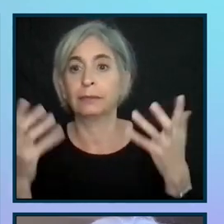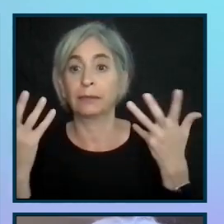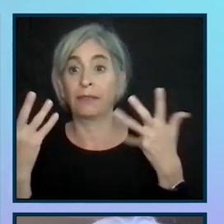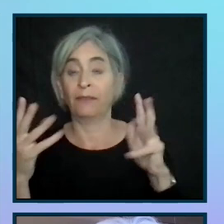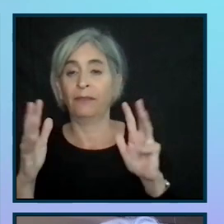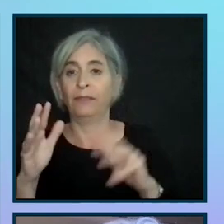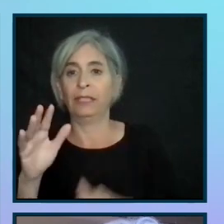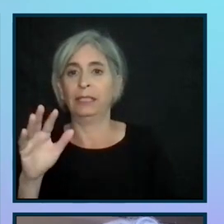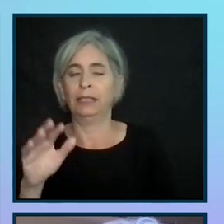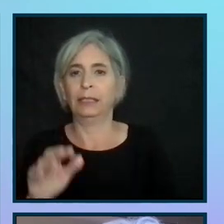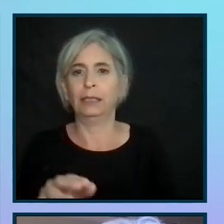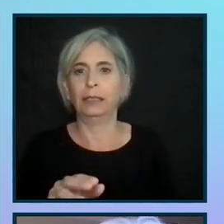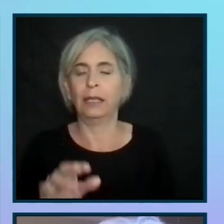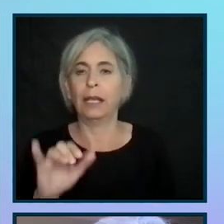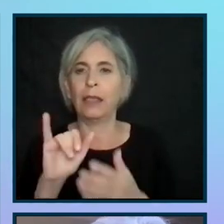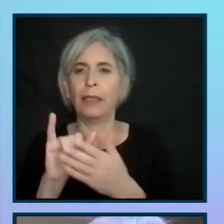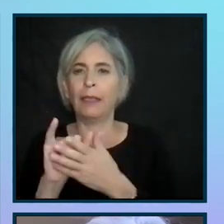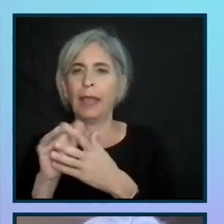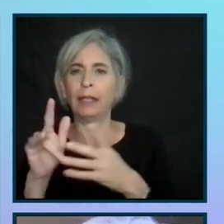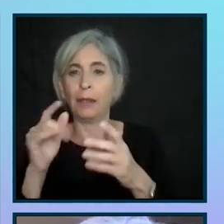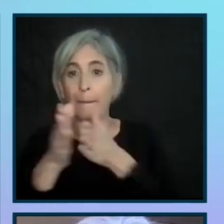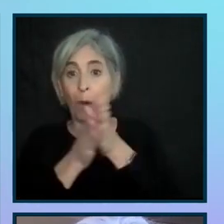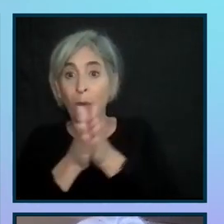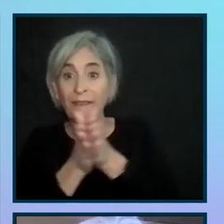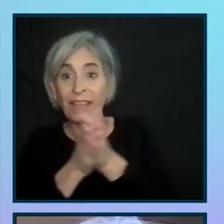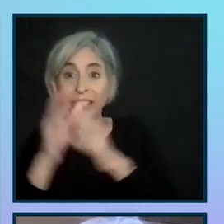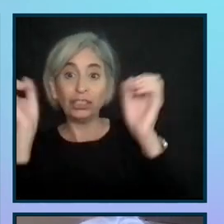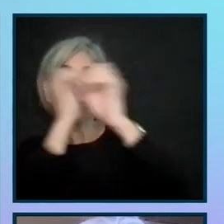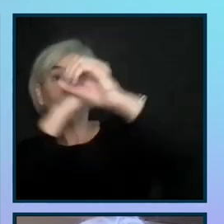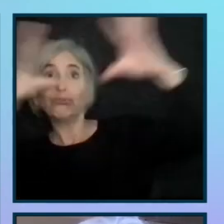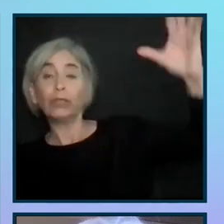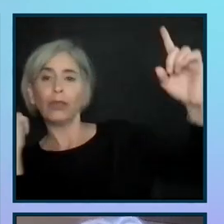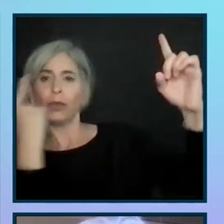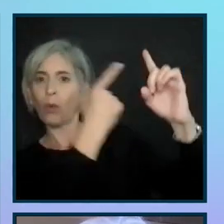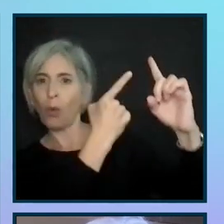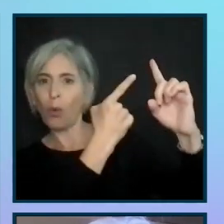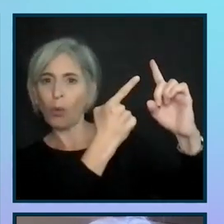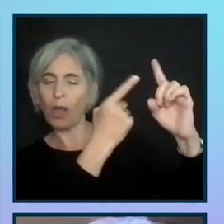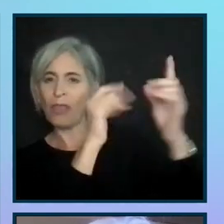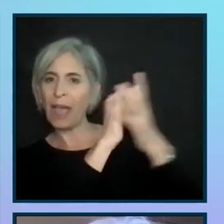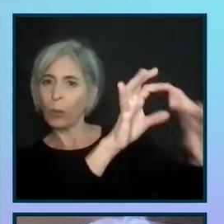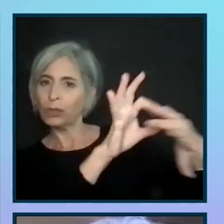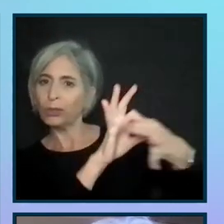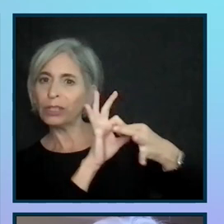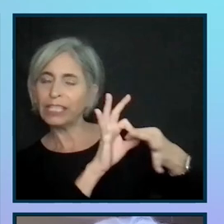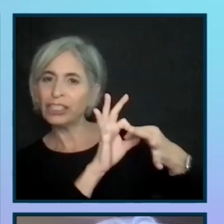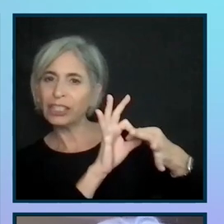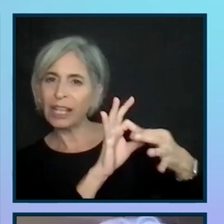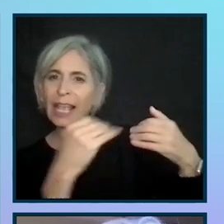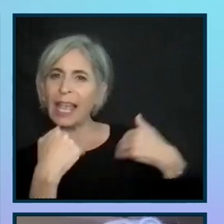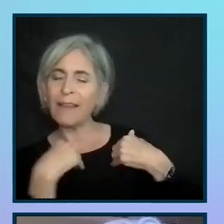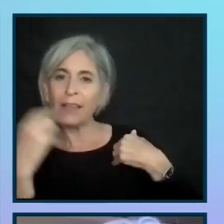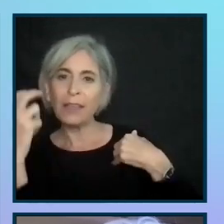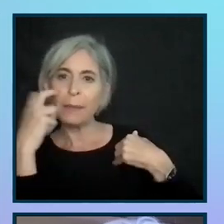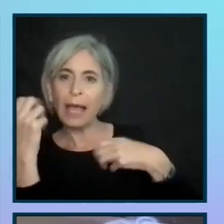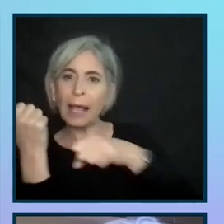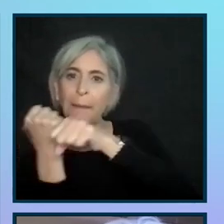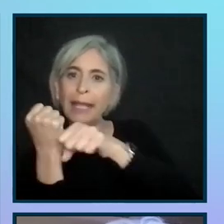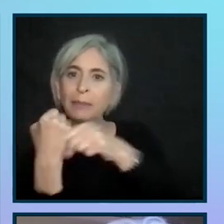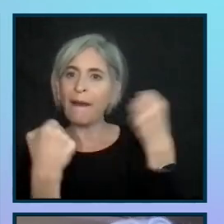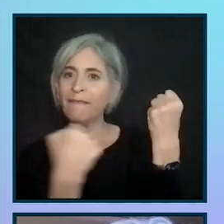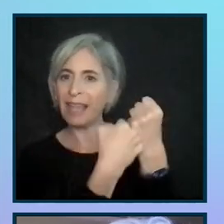But big picture, the motivation was the relationship, having known the blind baseball fans.